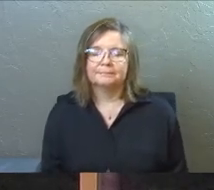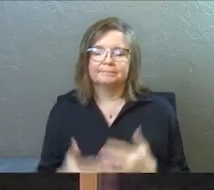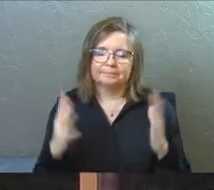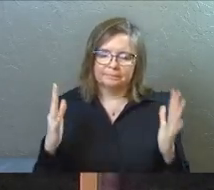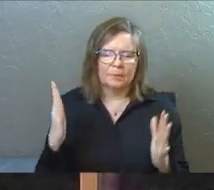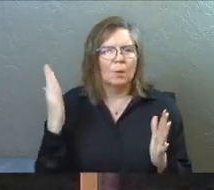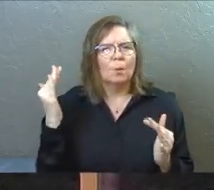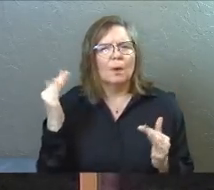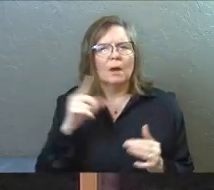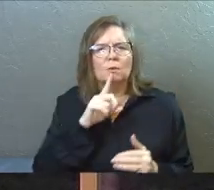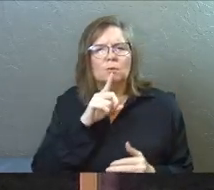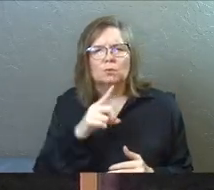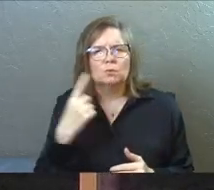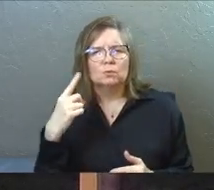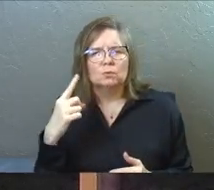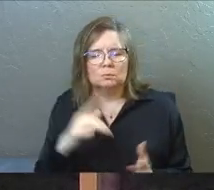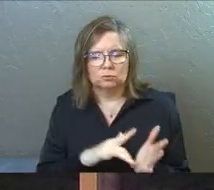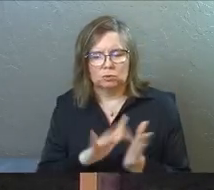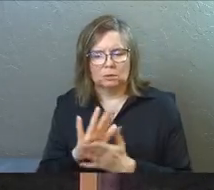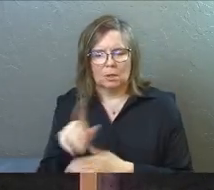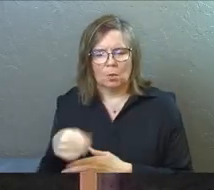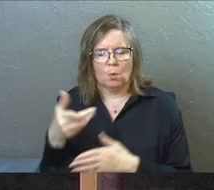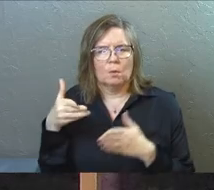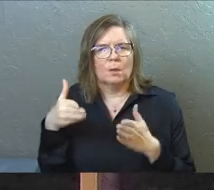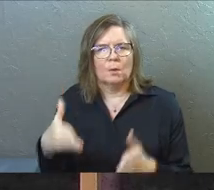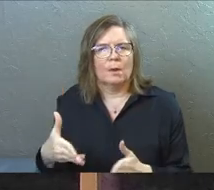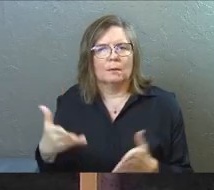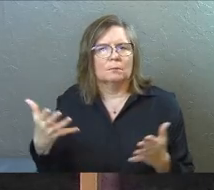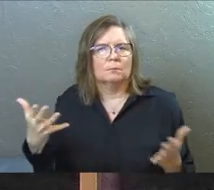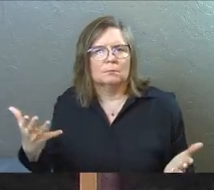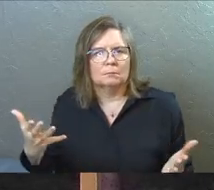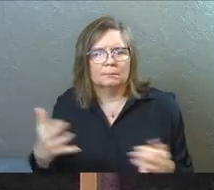So why is it true? Why is Jesus the only way?